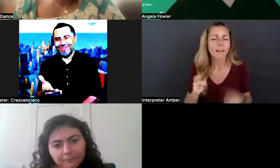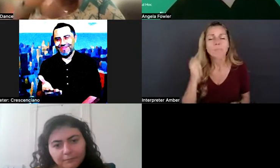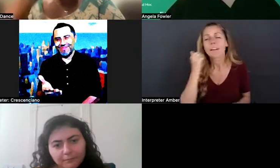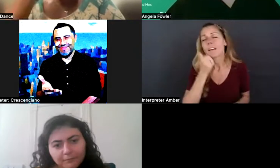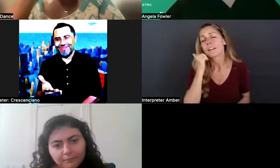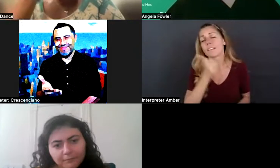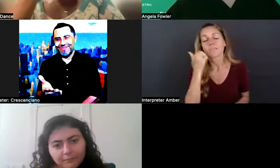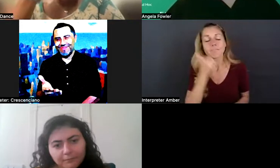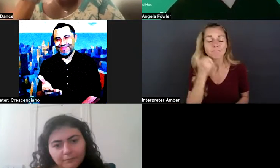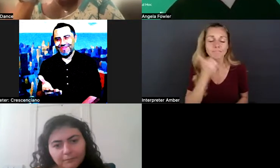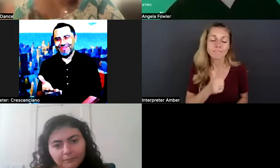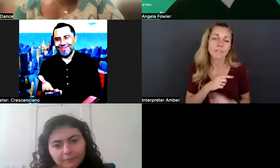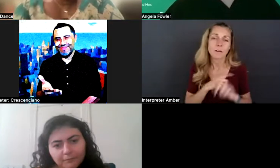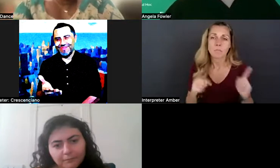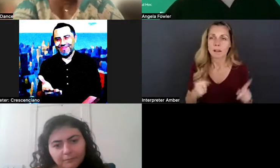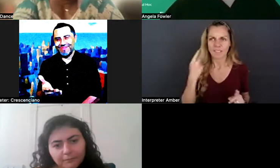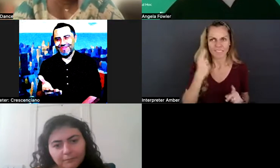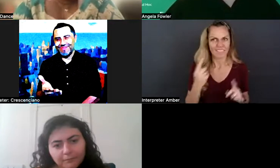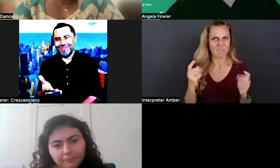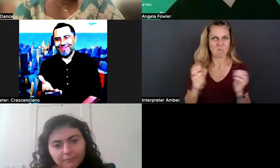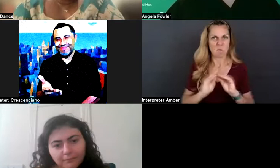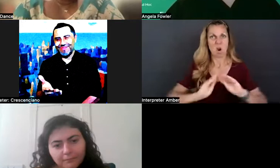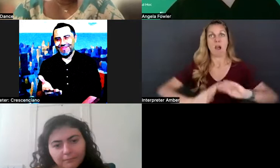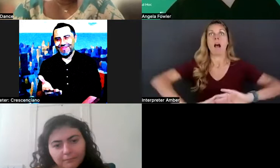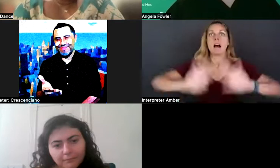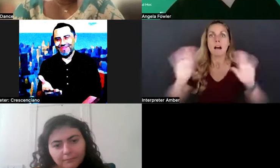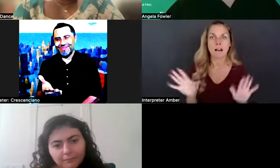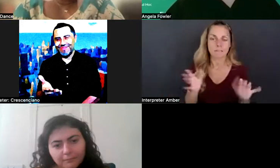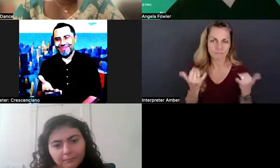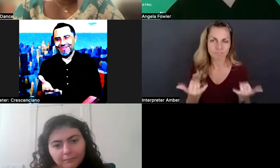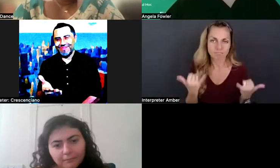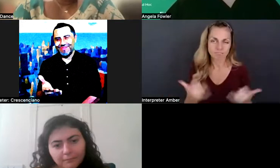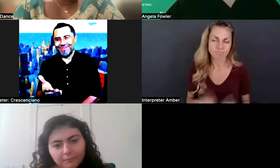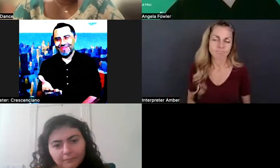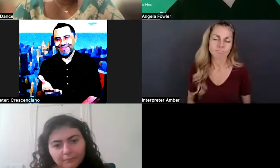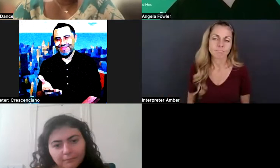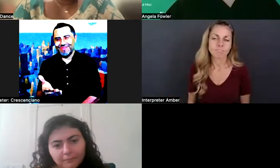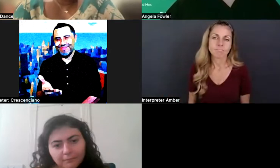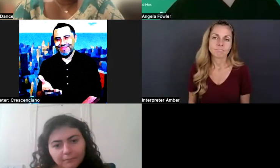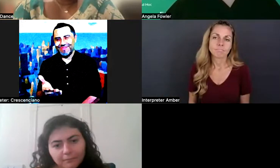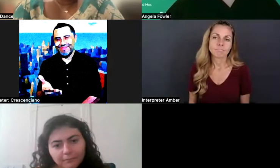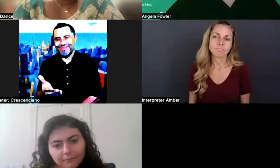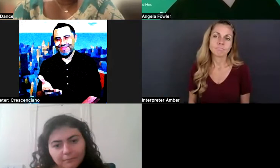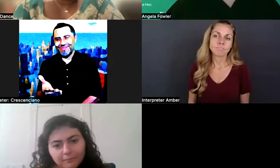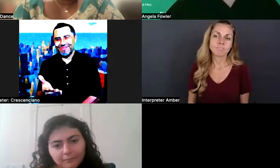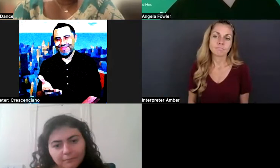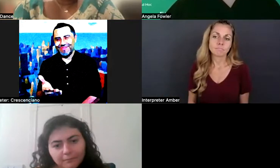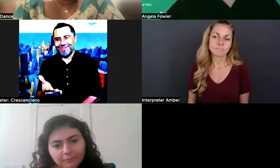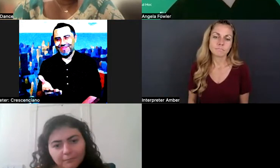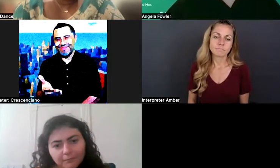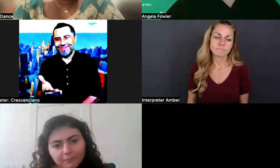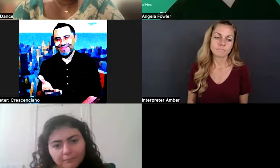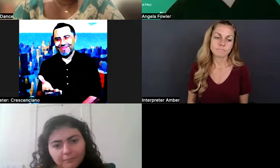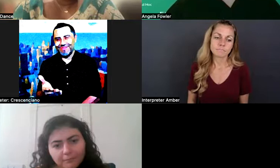I think it's much more front and center right now. And the, the thing that I tell, um,